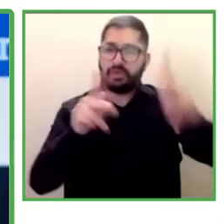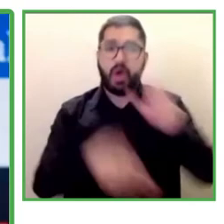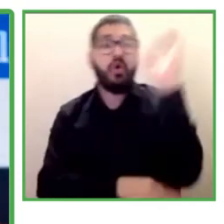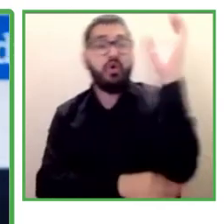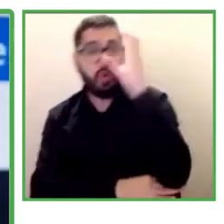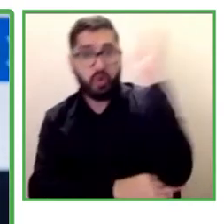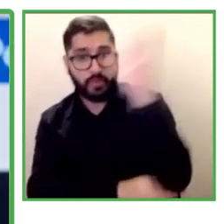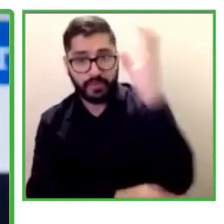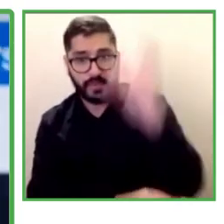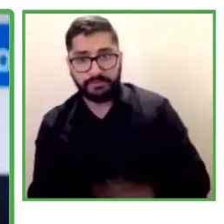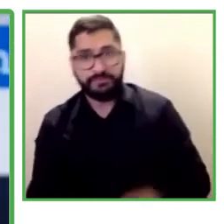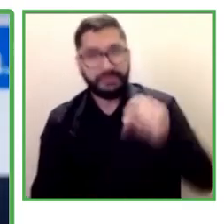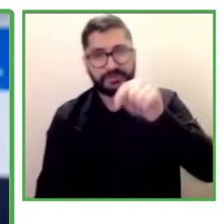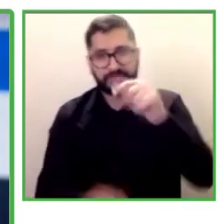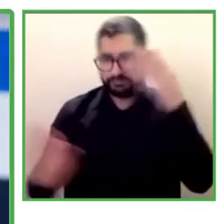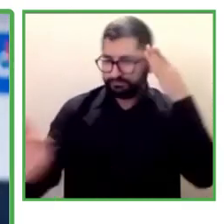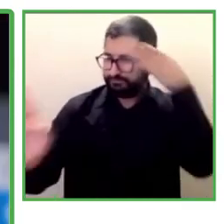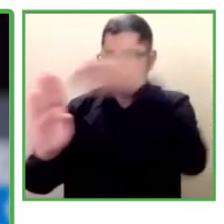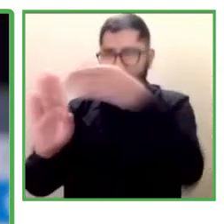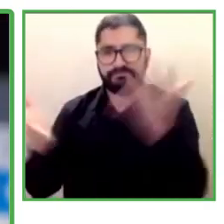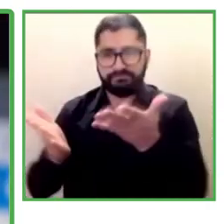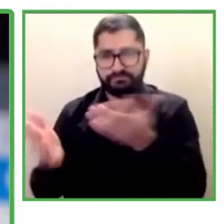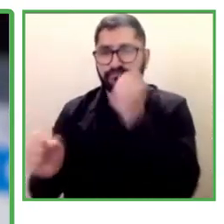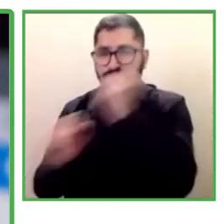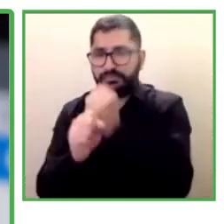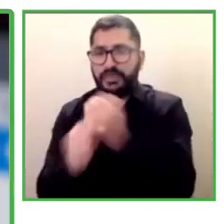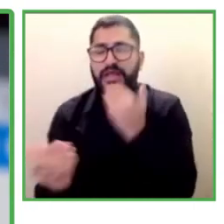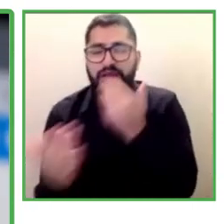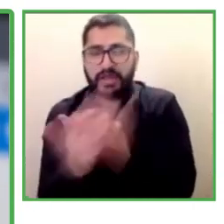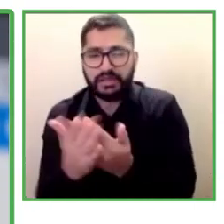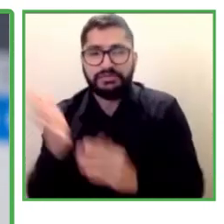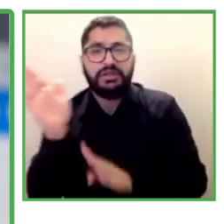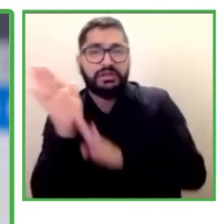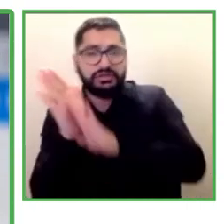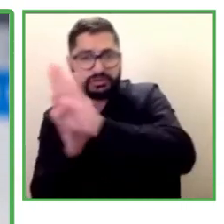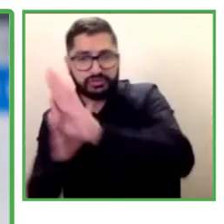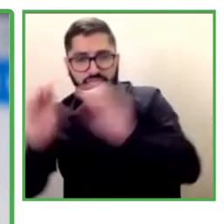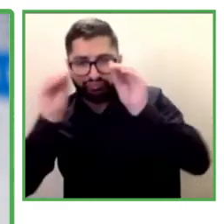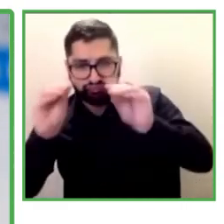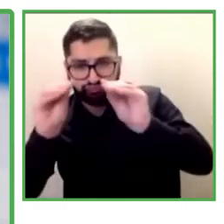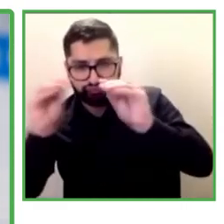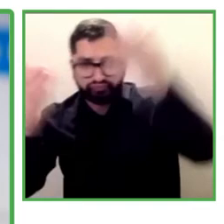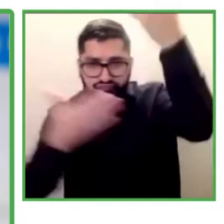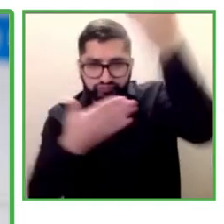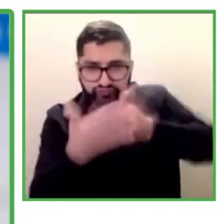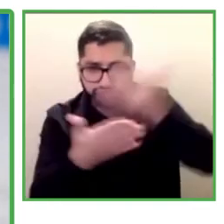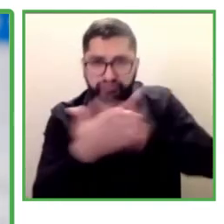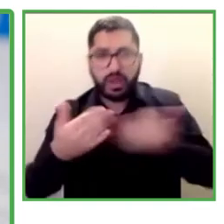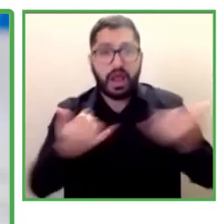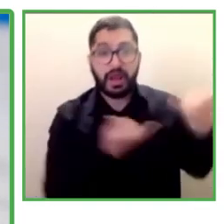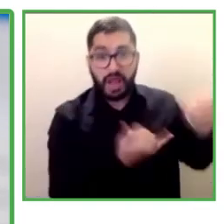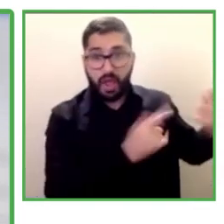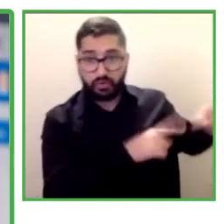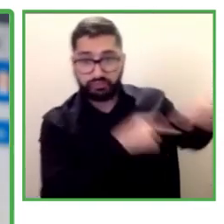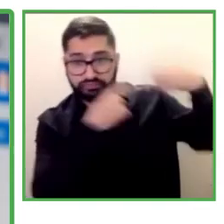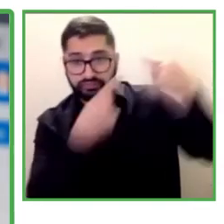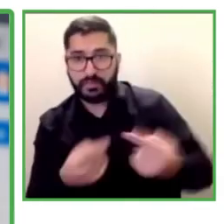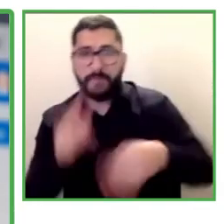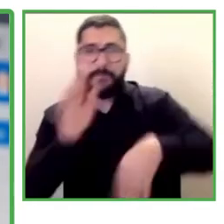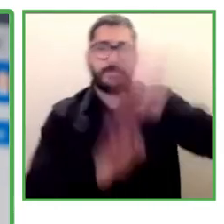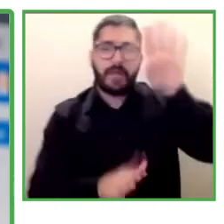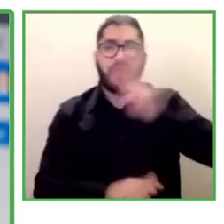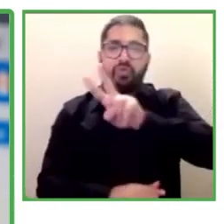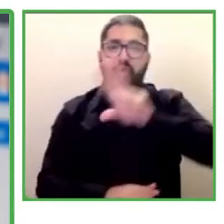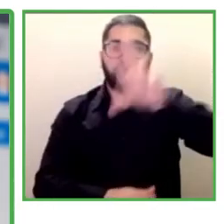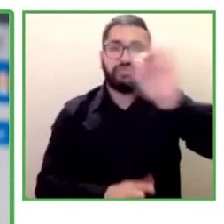address different territories in Colombia. We also have a virtual school that